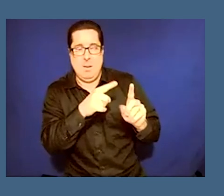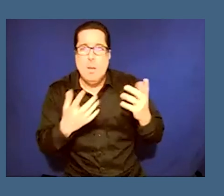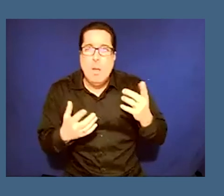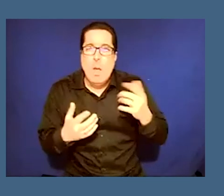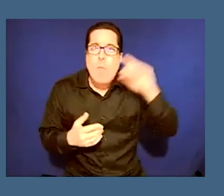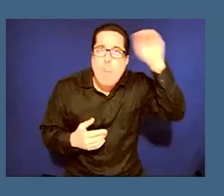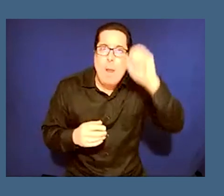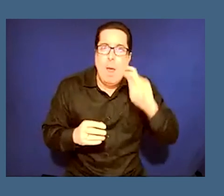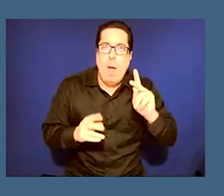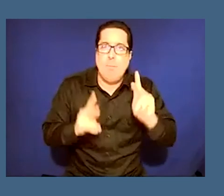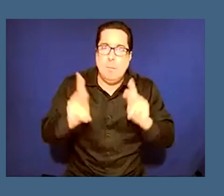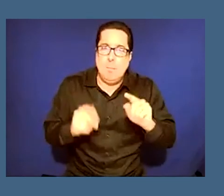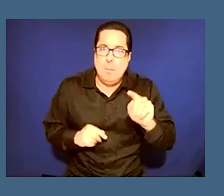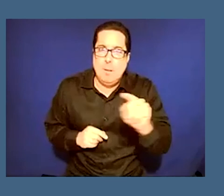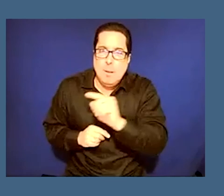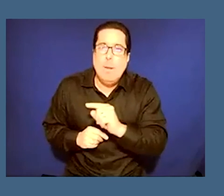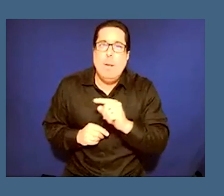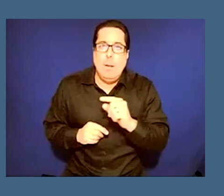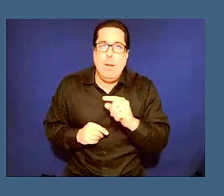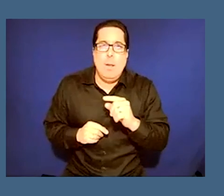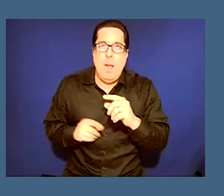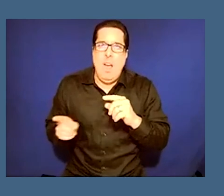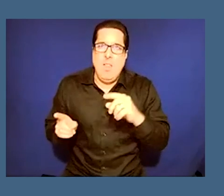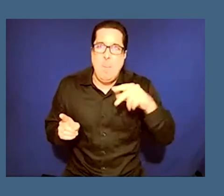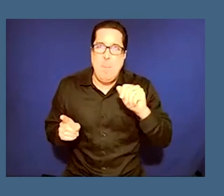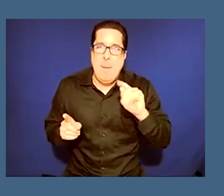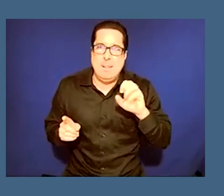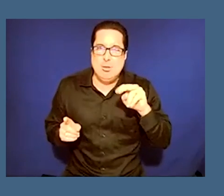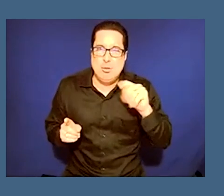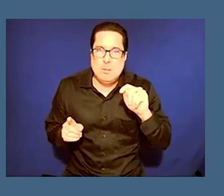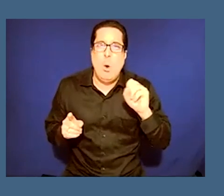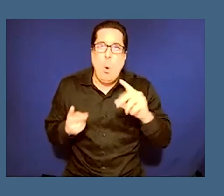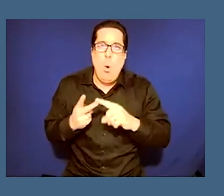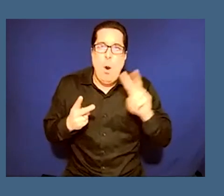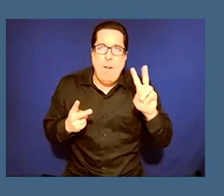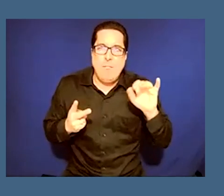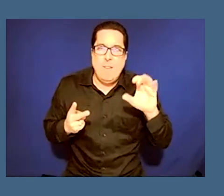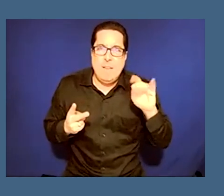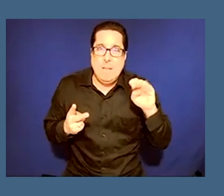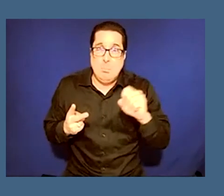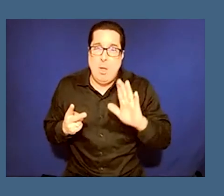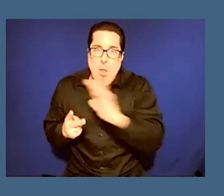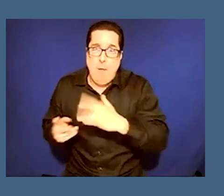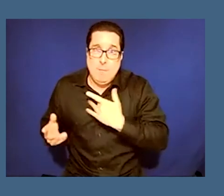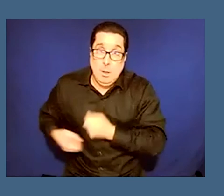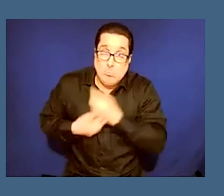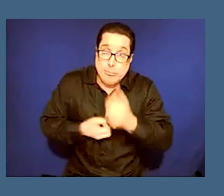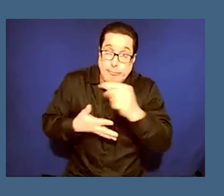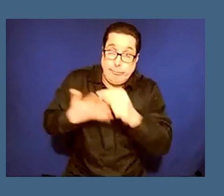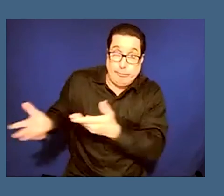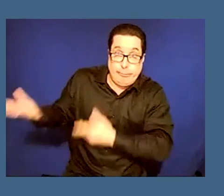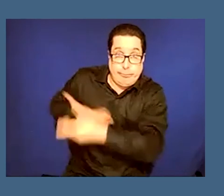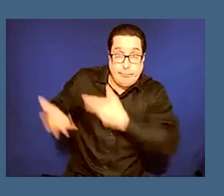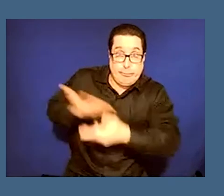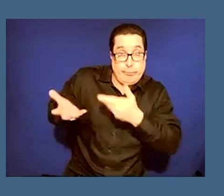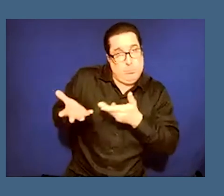of the patients or of the victims are considered then we can have a proper healing place yeah